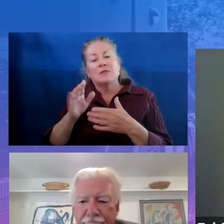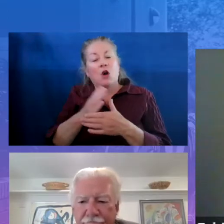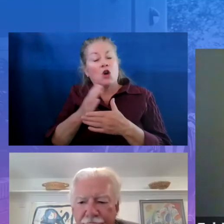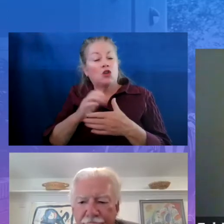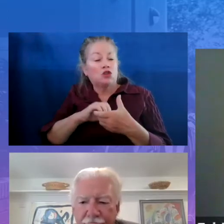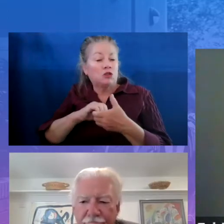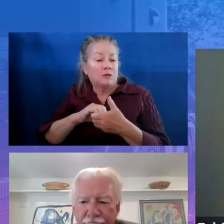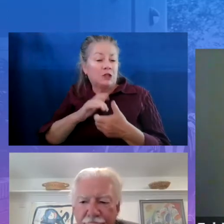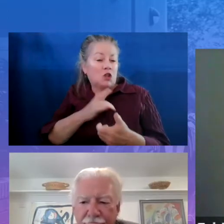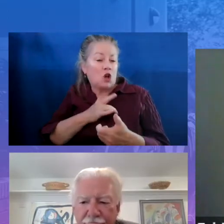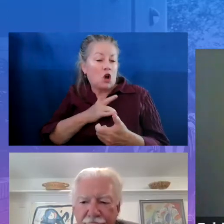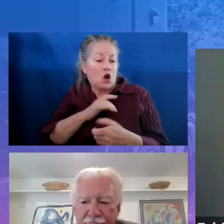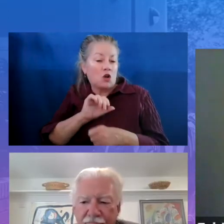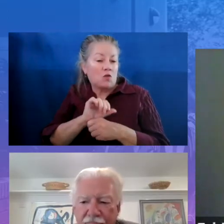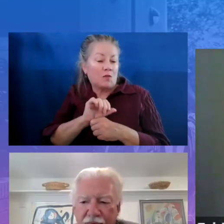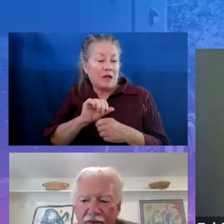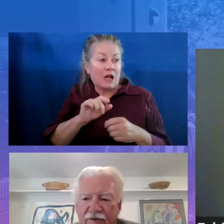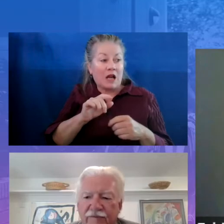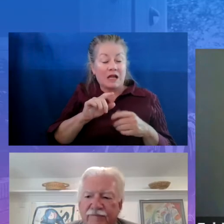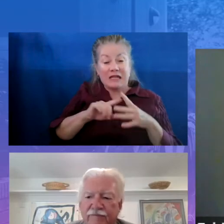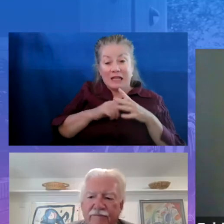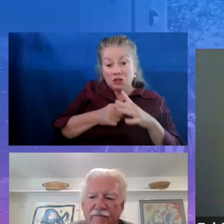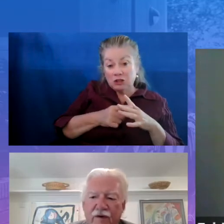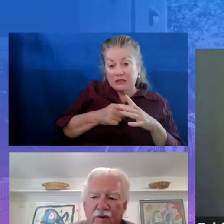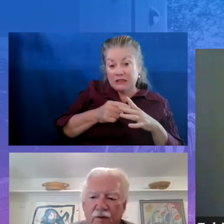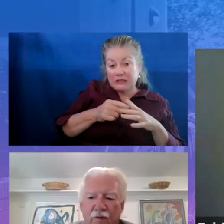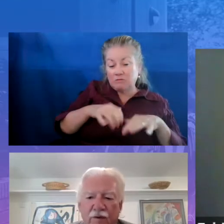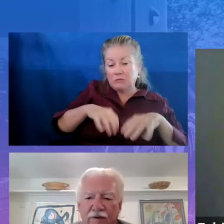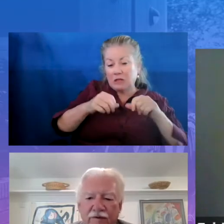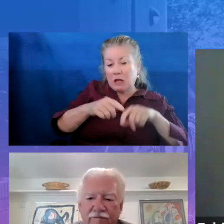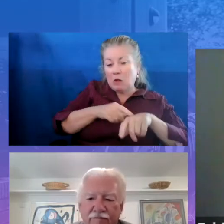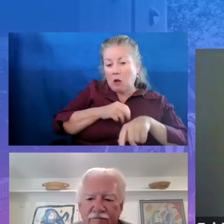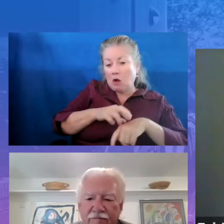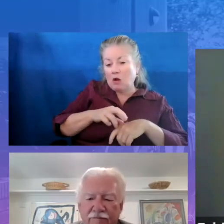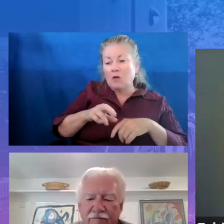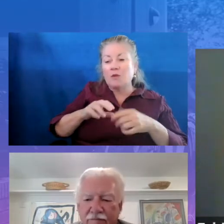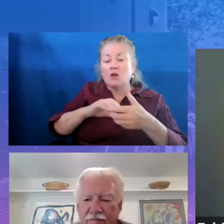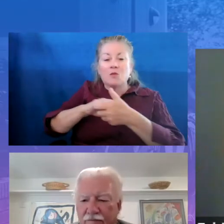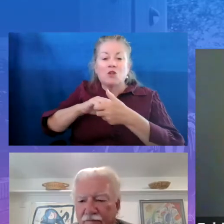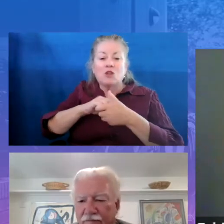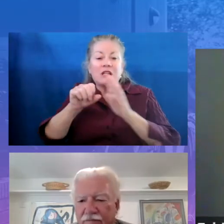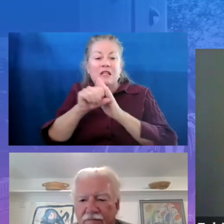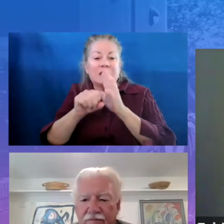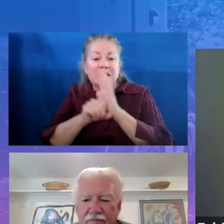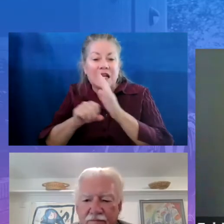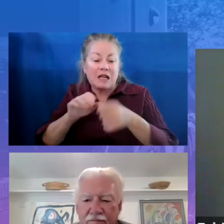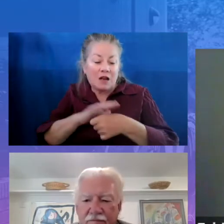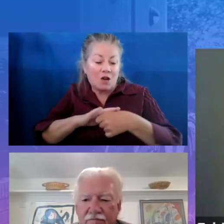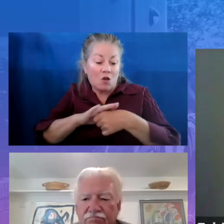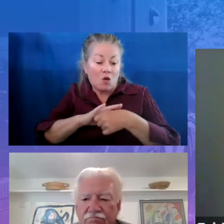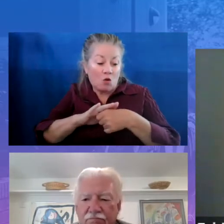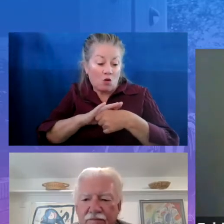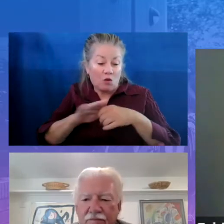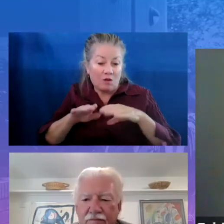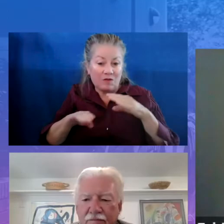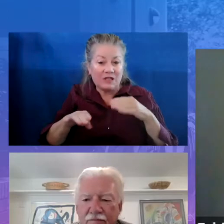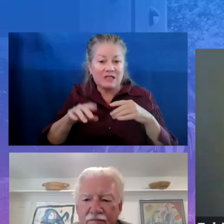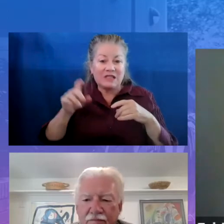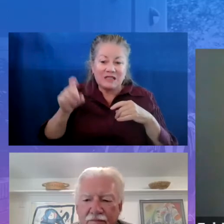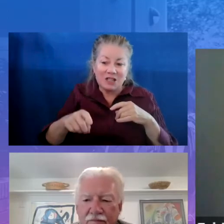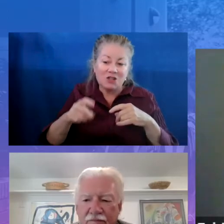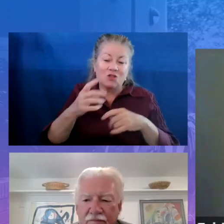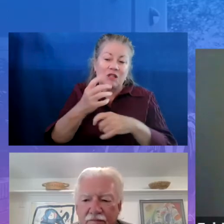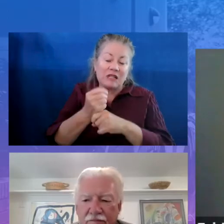but the partnerships at the state and local levels are essential to get this work right for the kids and